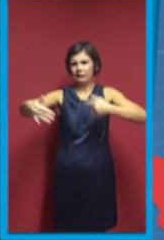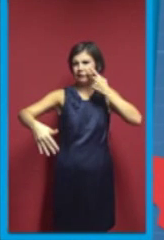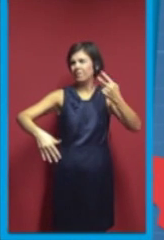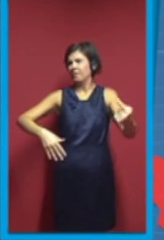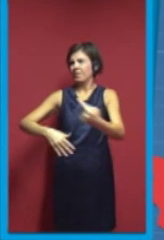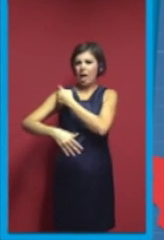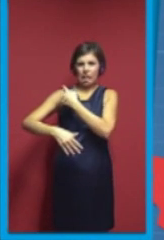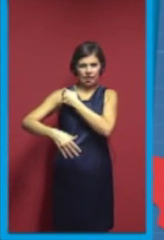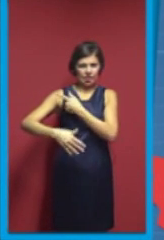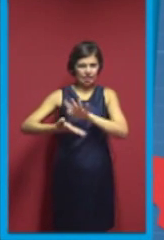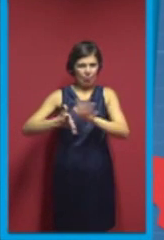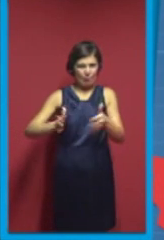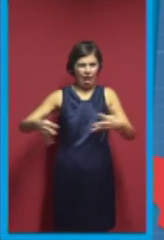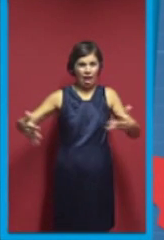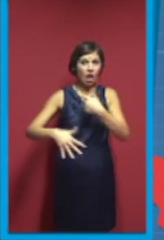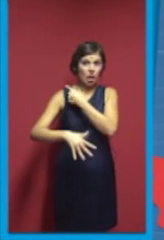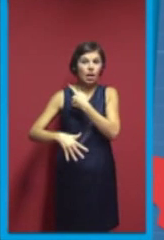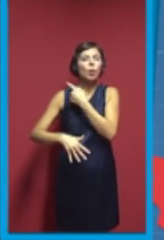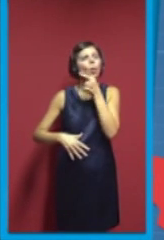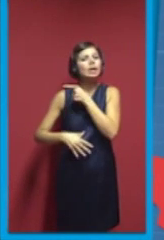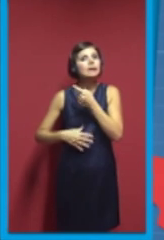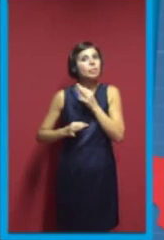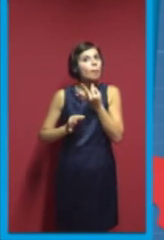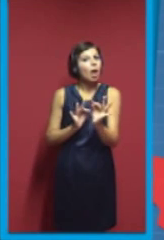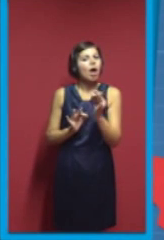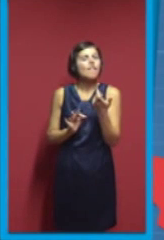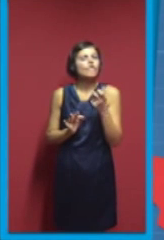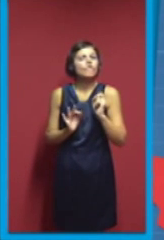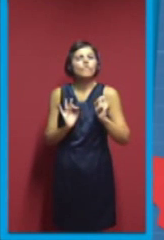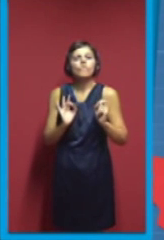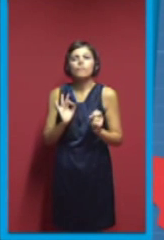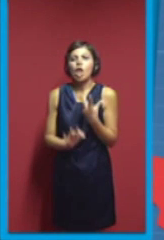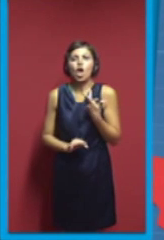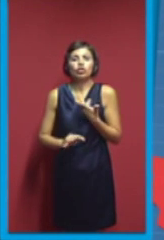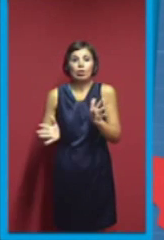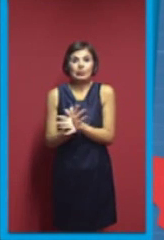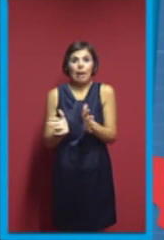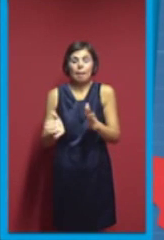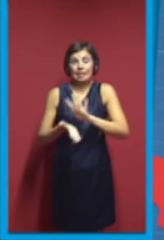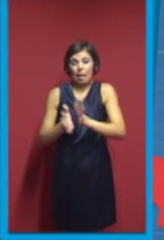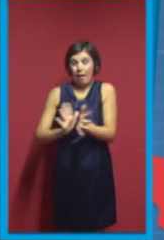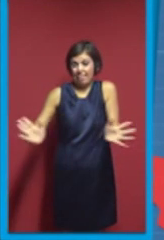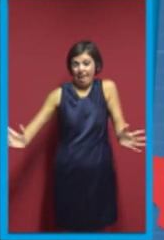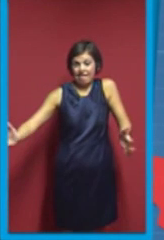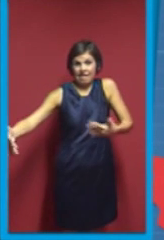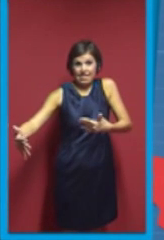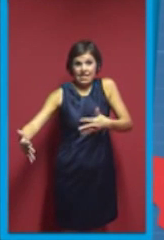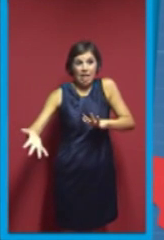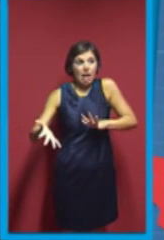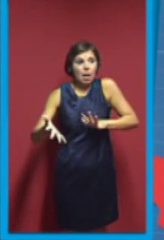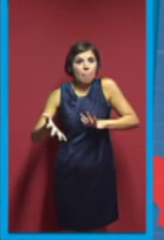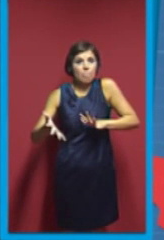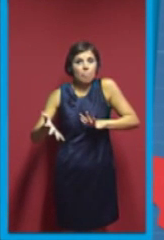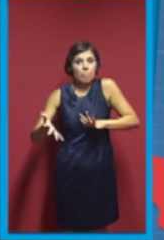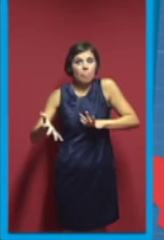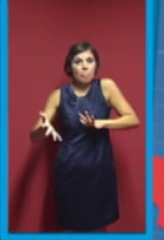and allowed for great growth of the community. There are a couple of thousands of those around. Also, I